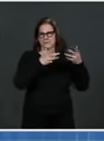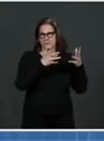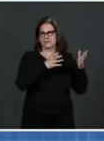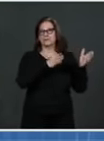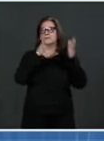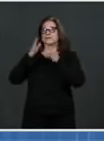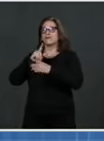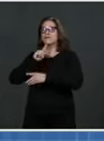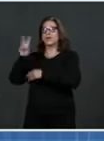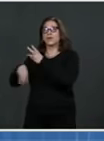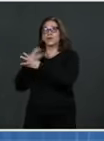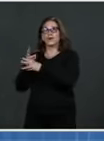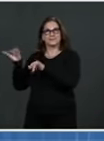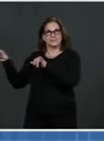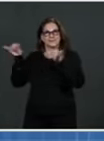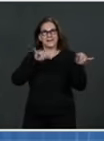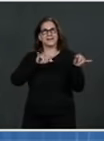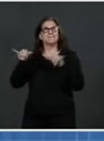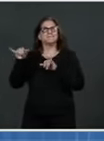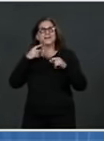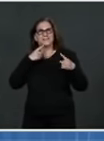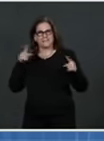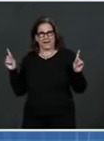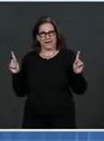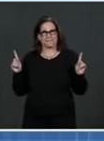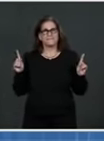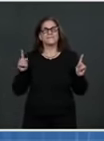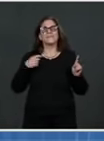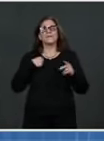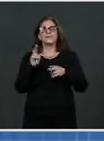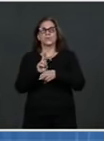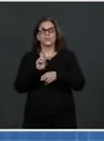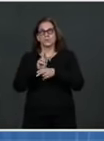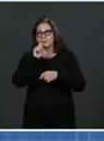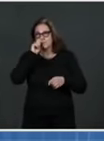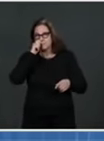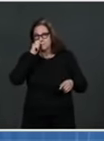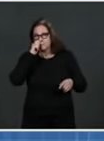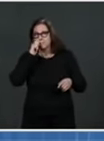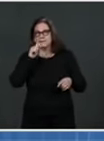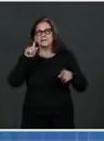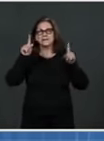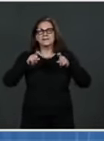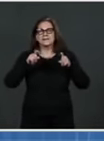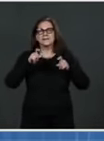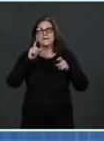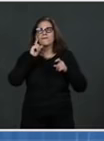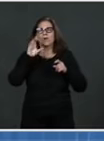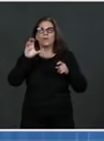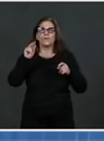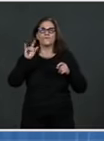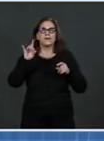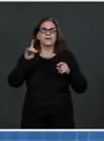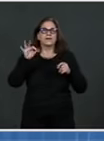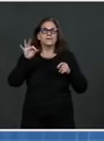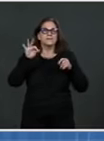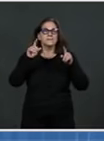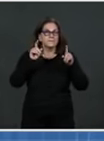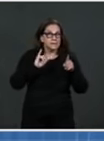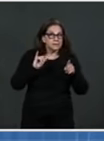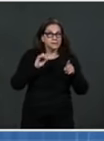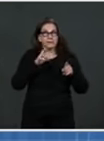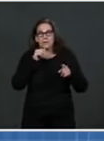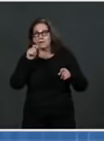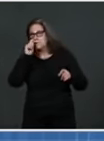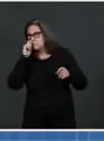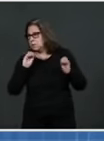testing, allowing CDC to look at evidence of COVID-19 infection, whether or not people had symptoms. A small number